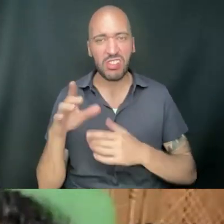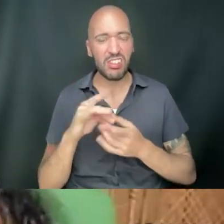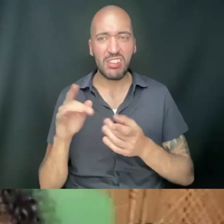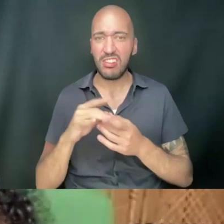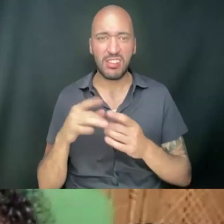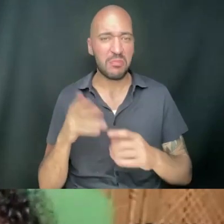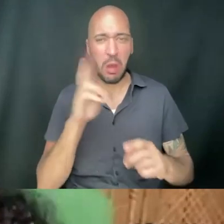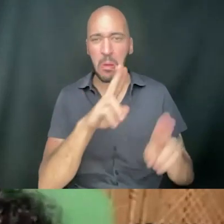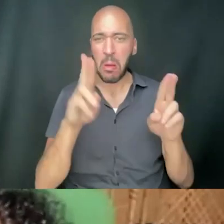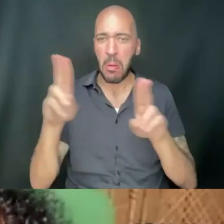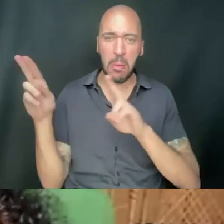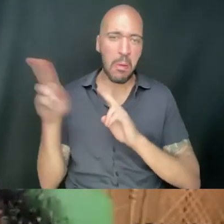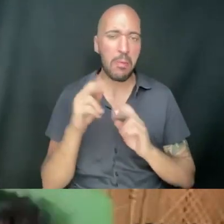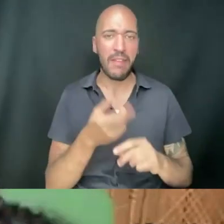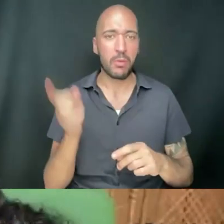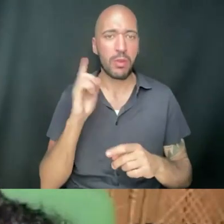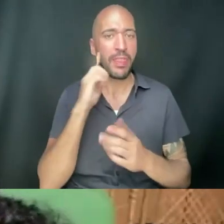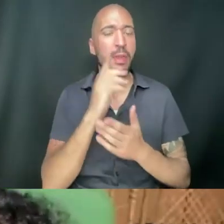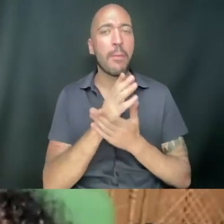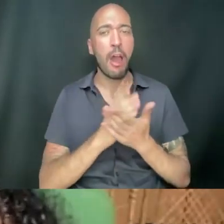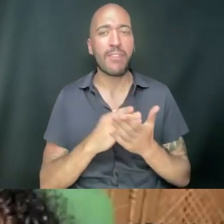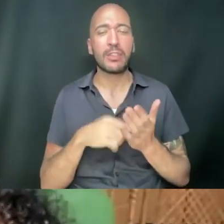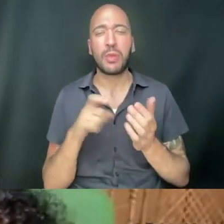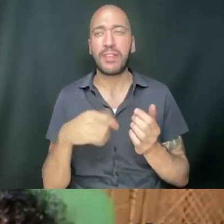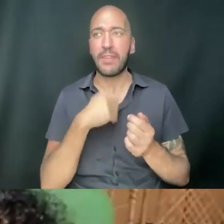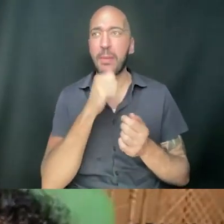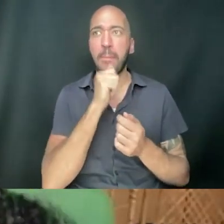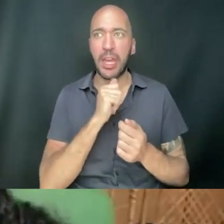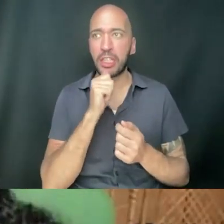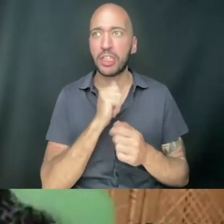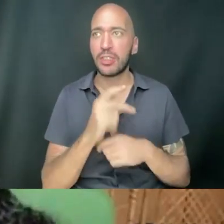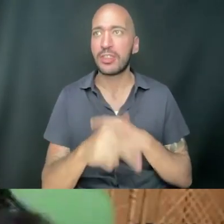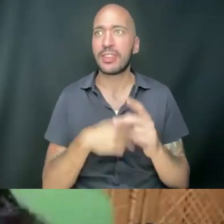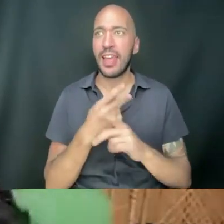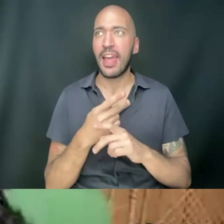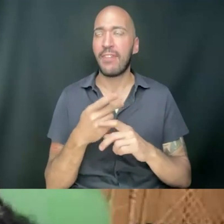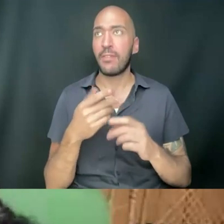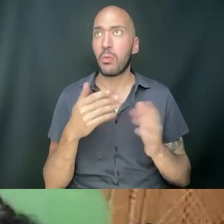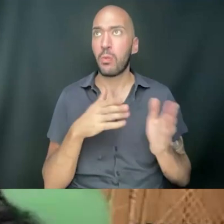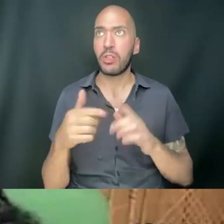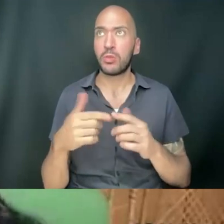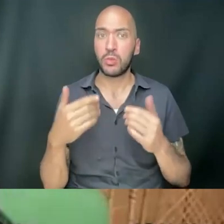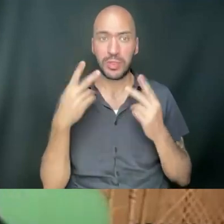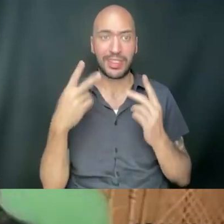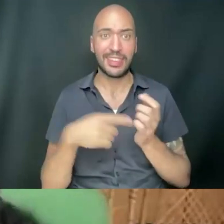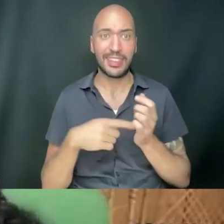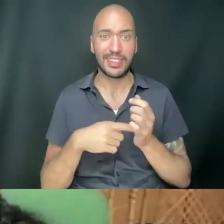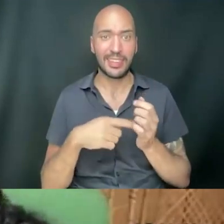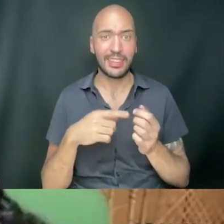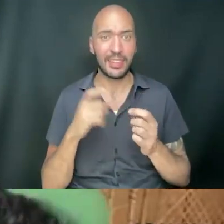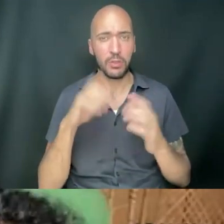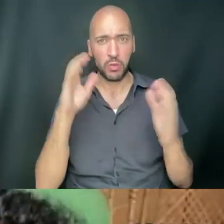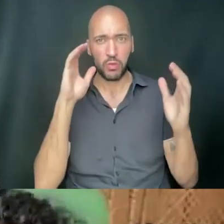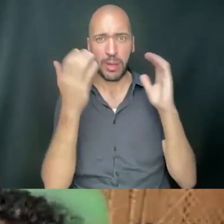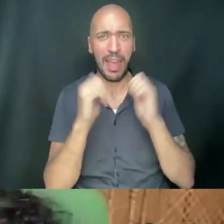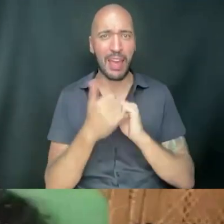Everybody. But I think part of it is the patience, right? The kind of way to like, you see it, and then you have to recalibrate. How do